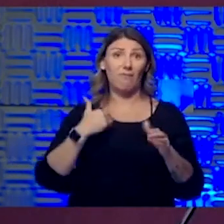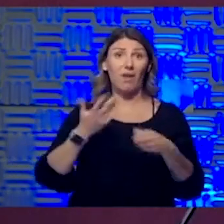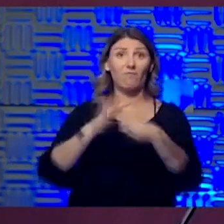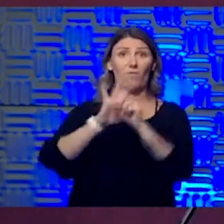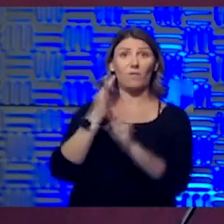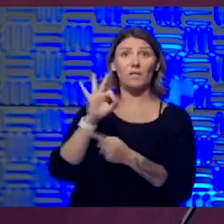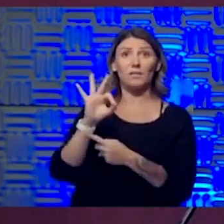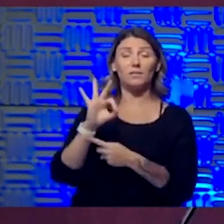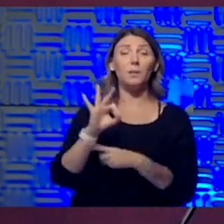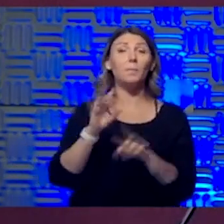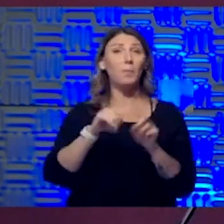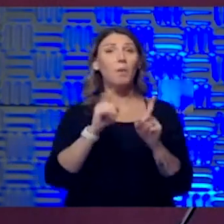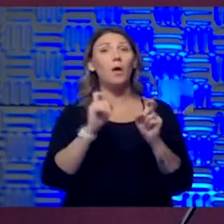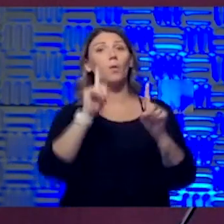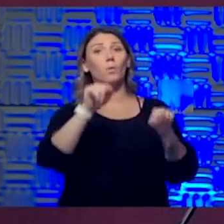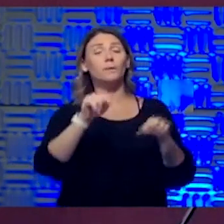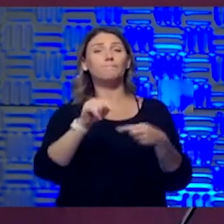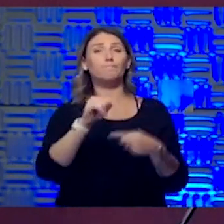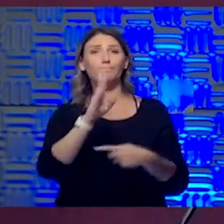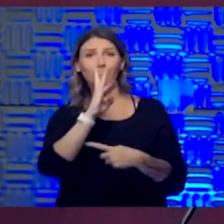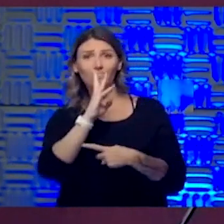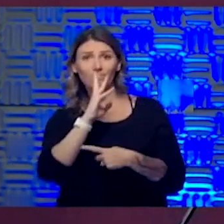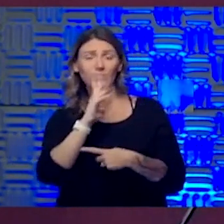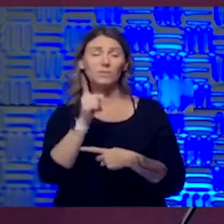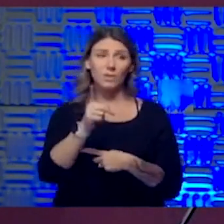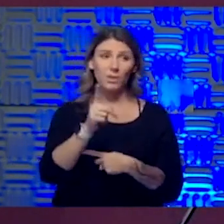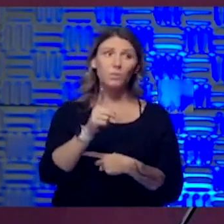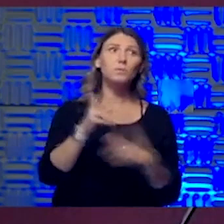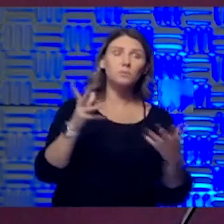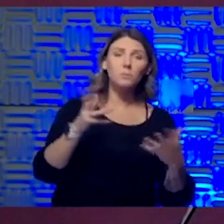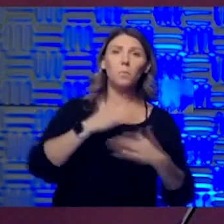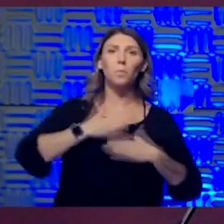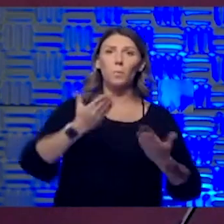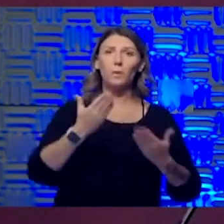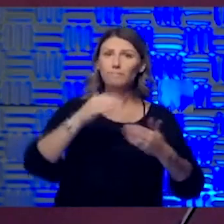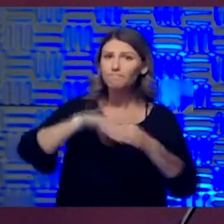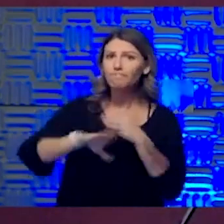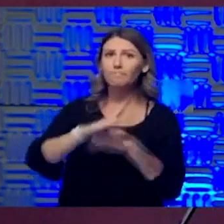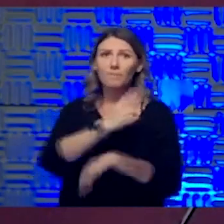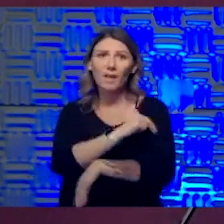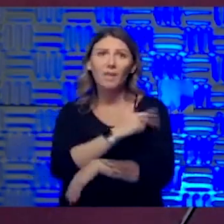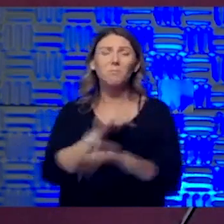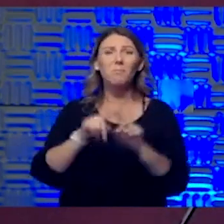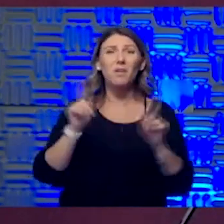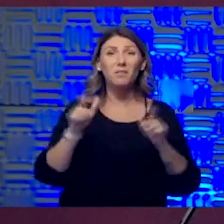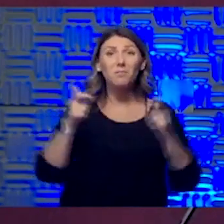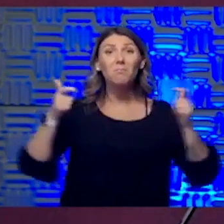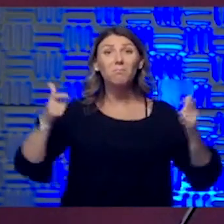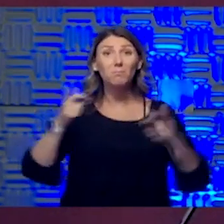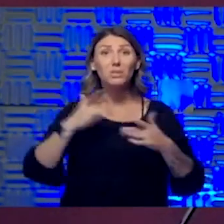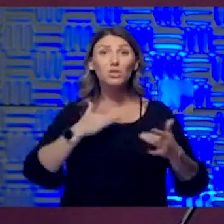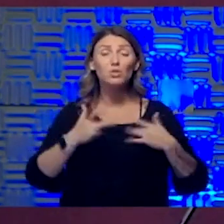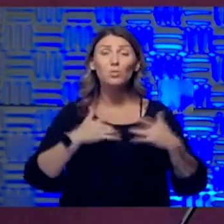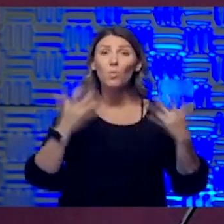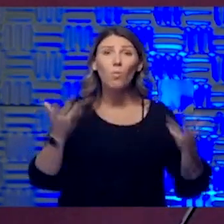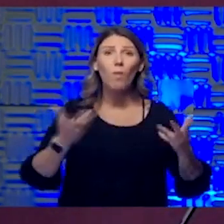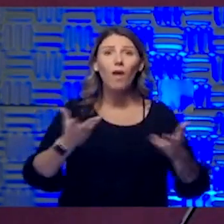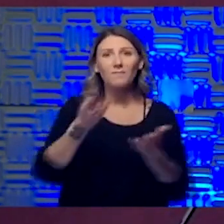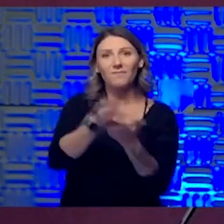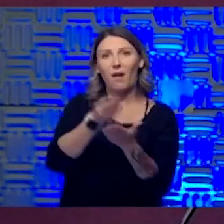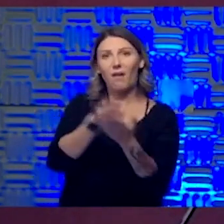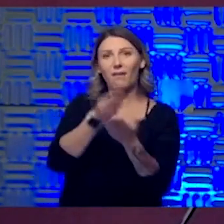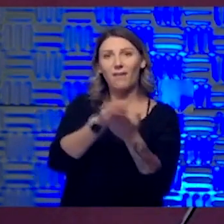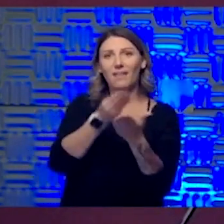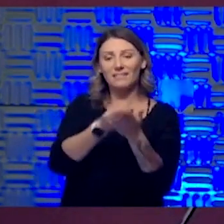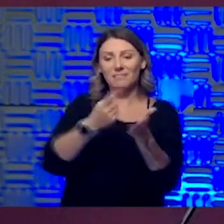he was very reluctant to be admitted to the hospital. A, he was feeling well, but his biggest concern was finances. You know, he didn't feel like he could pay a hospital bill. And,